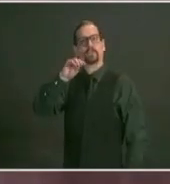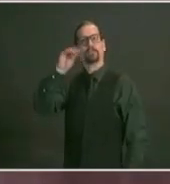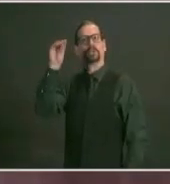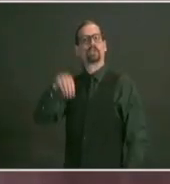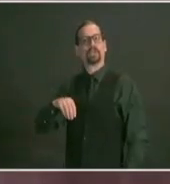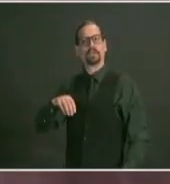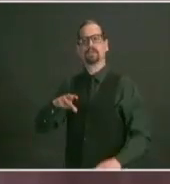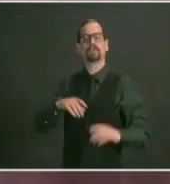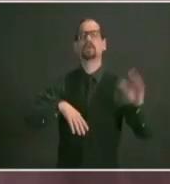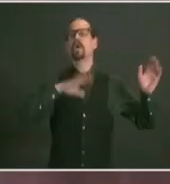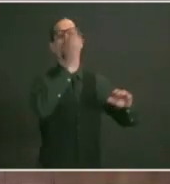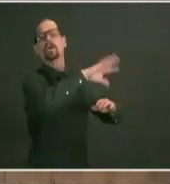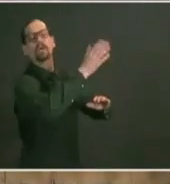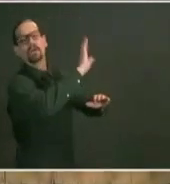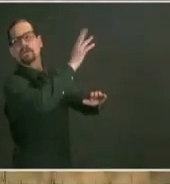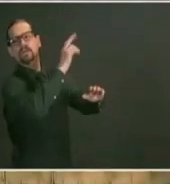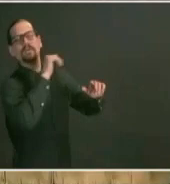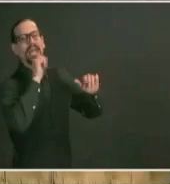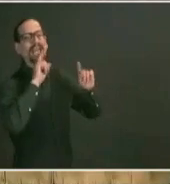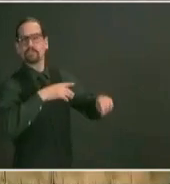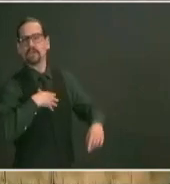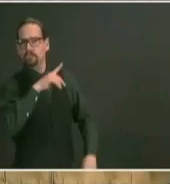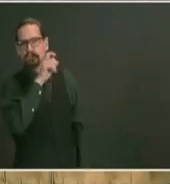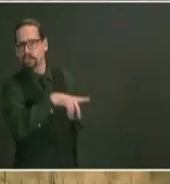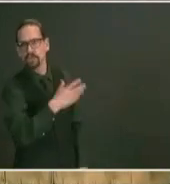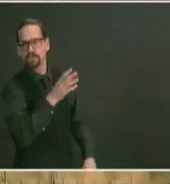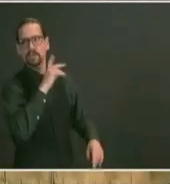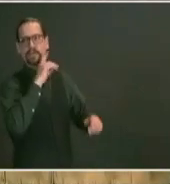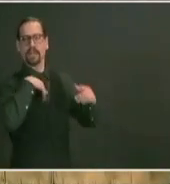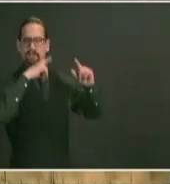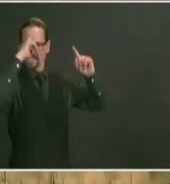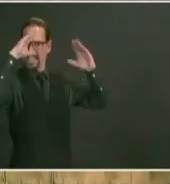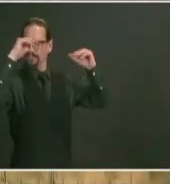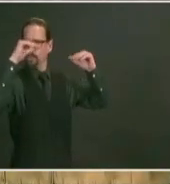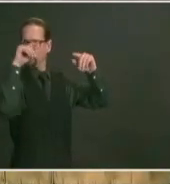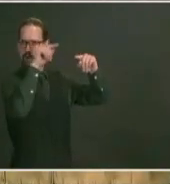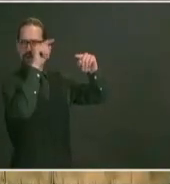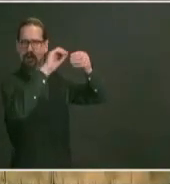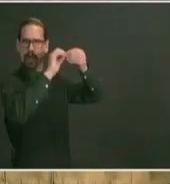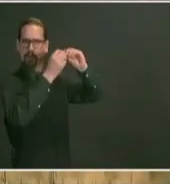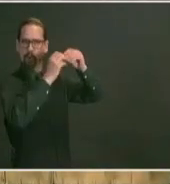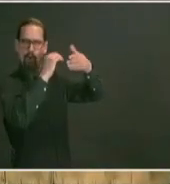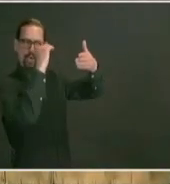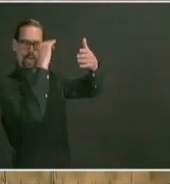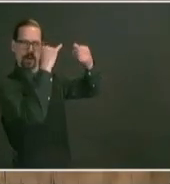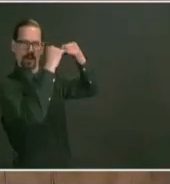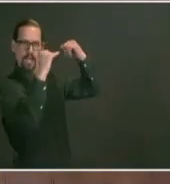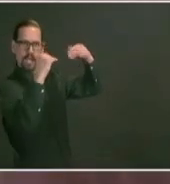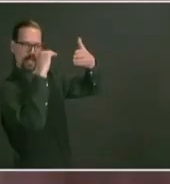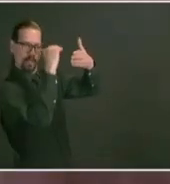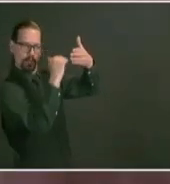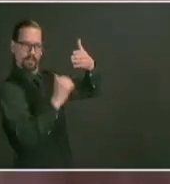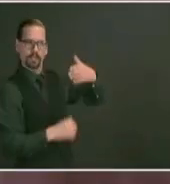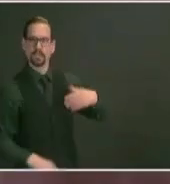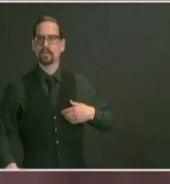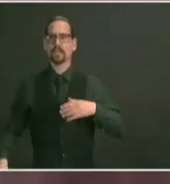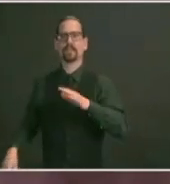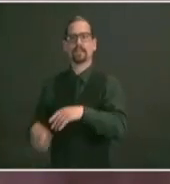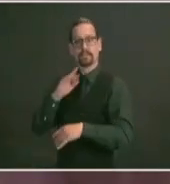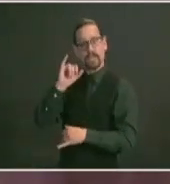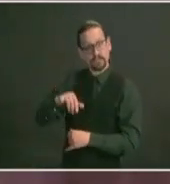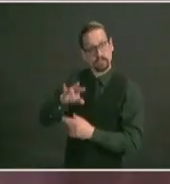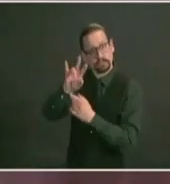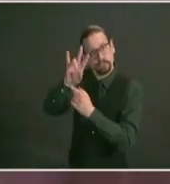are the benchmarks when it doesn't require i just told you 70 of the shots in the arms of the people in rhode island